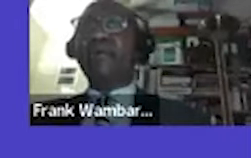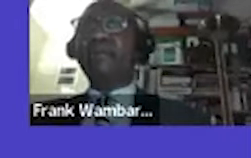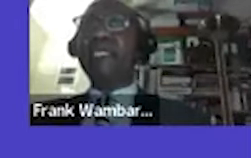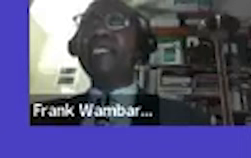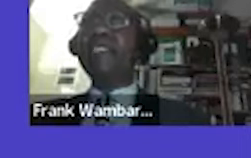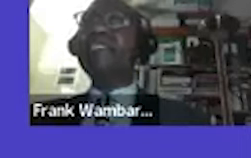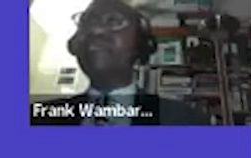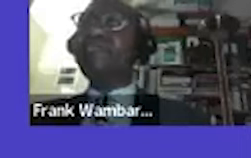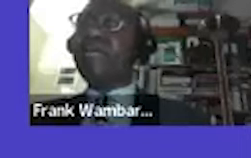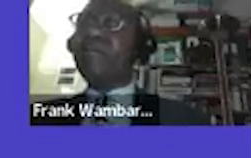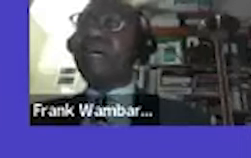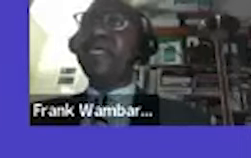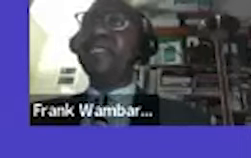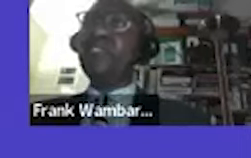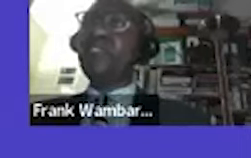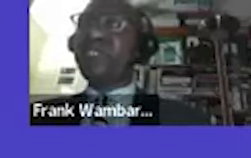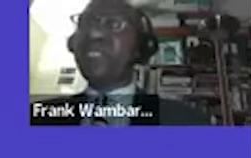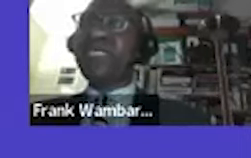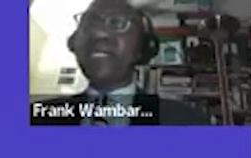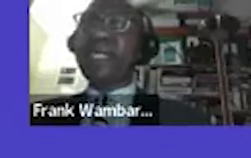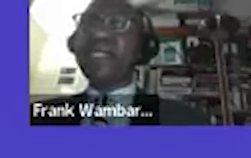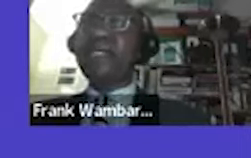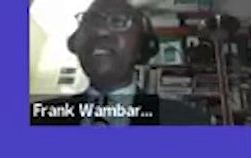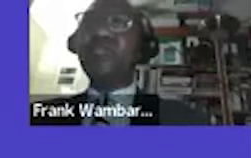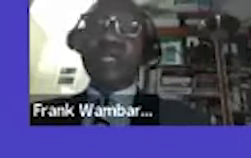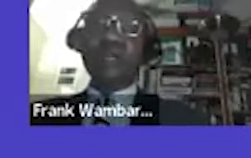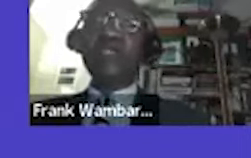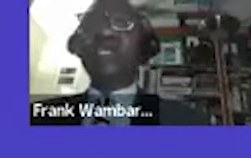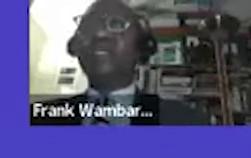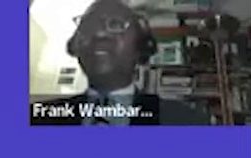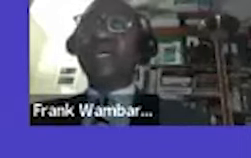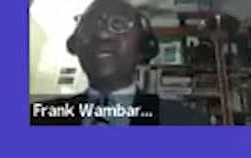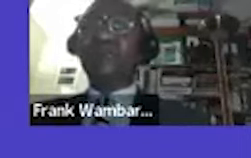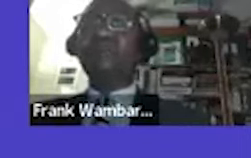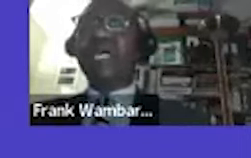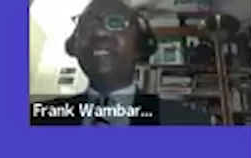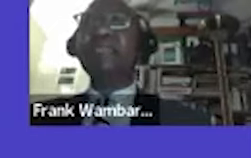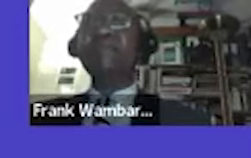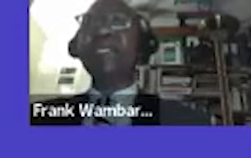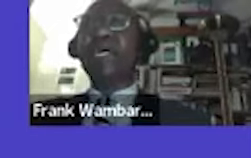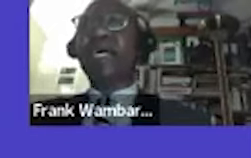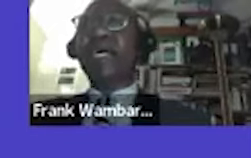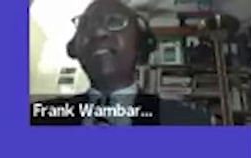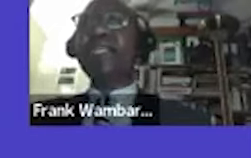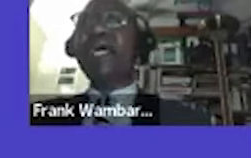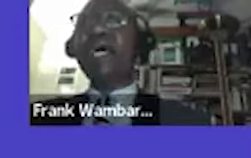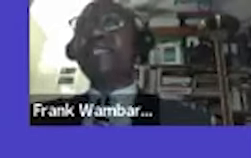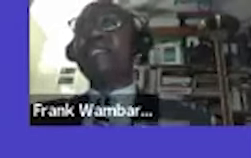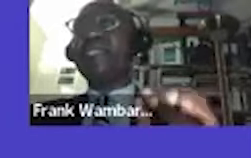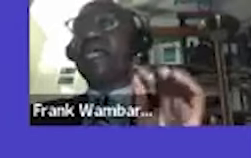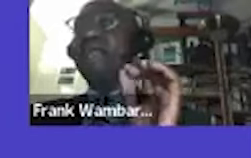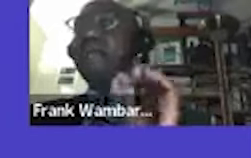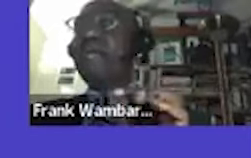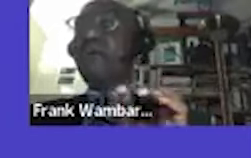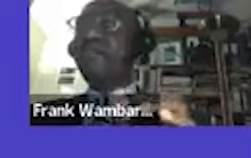now in the minister of labor and social protection in kenya and you can go to the the website uh they have